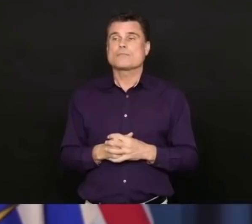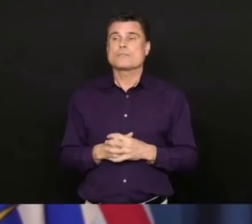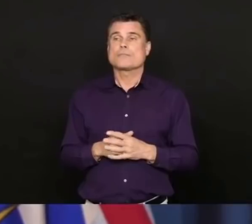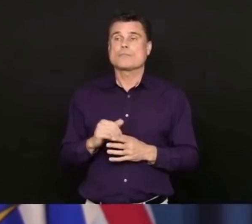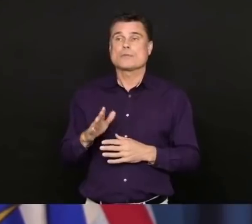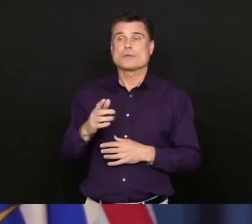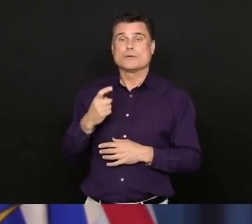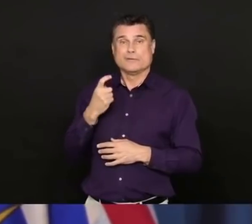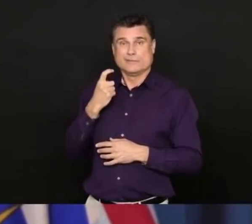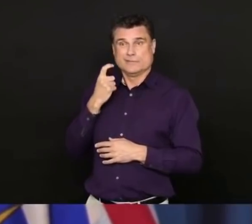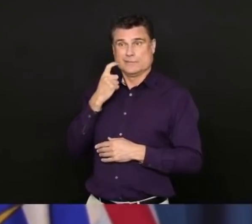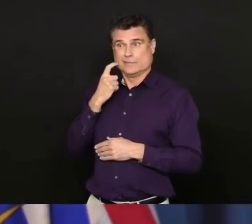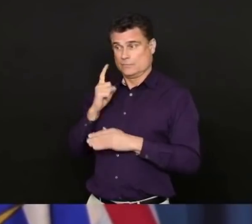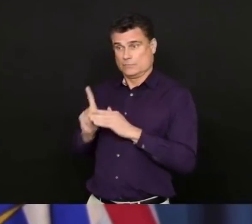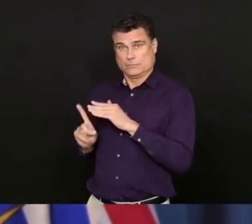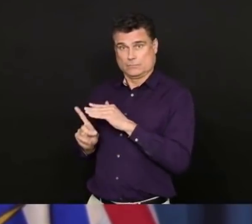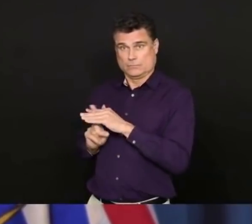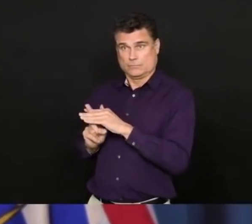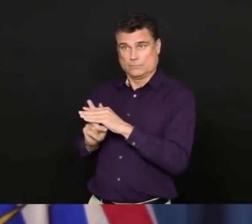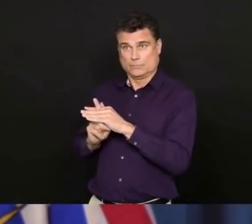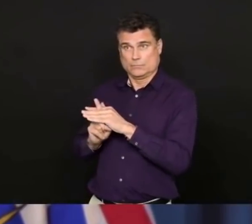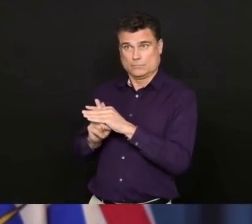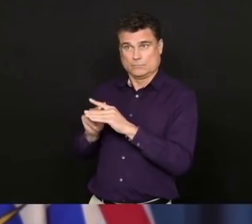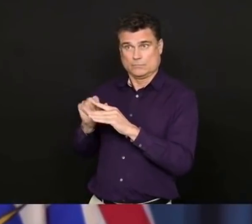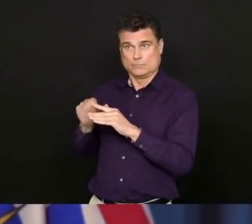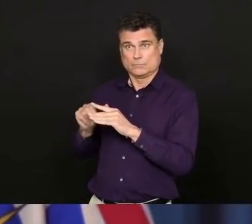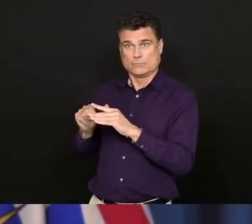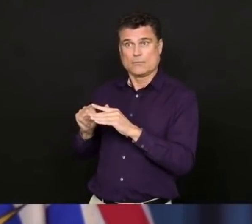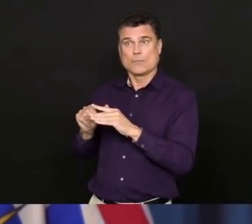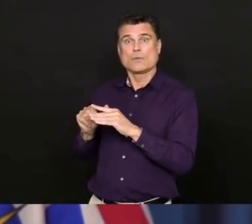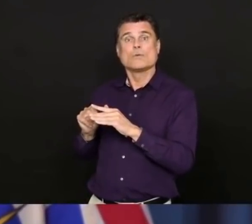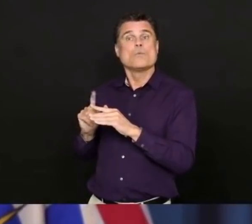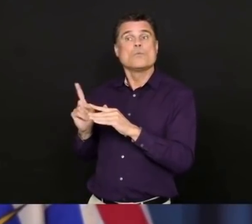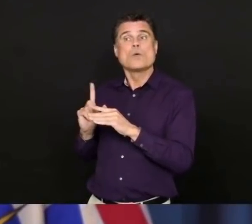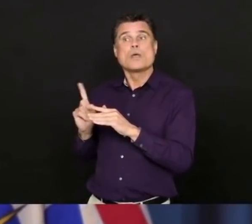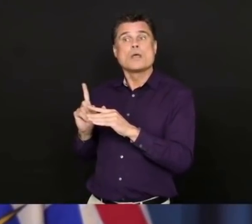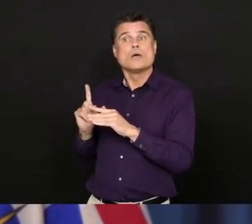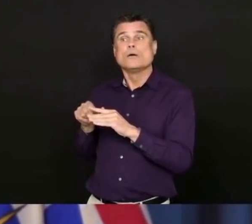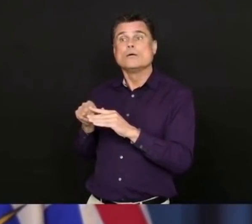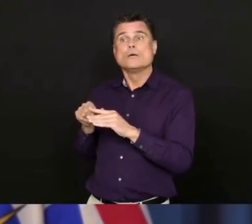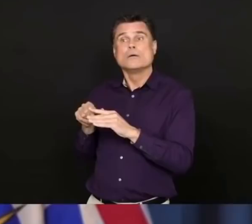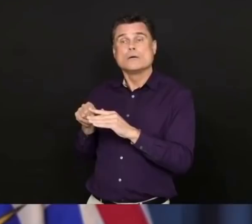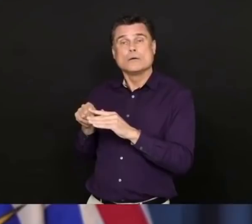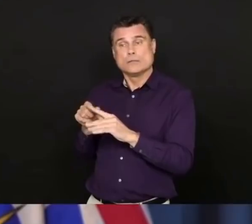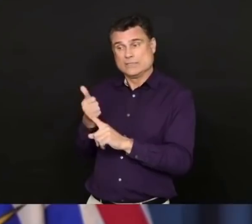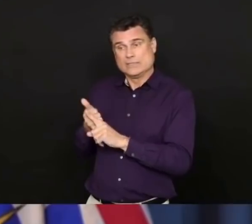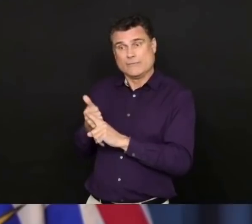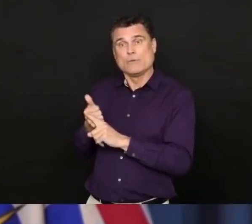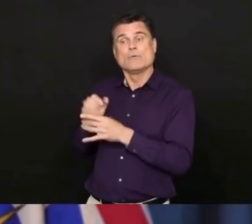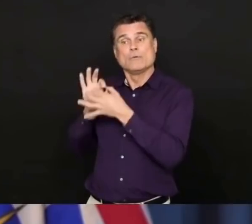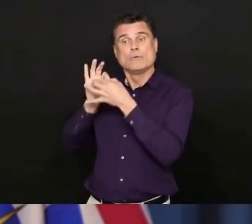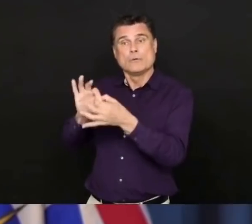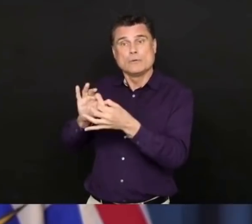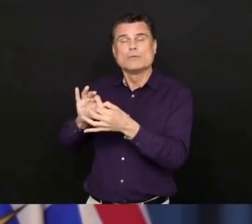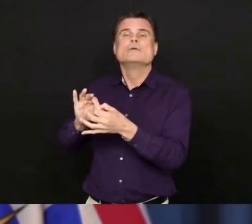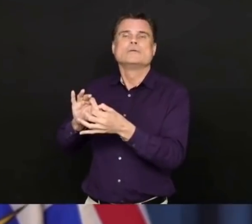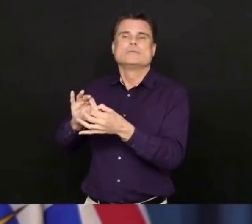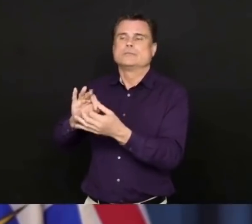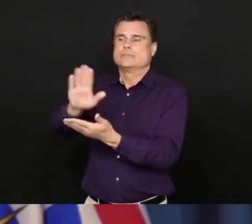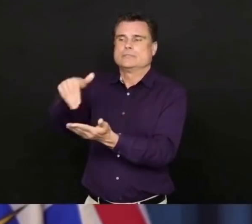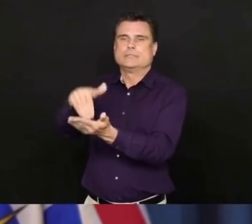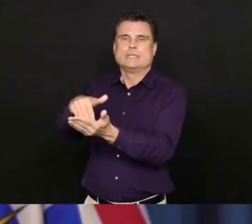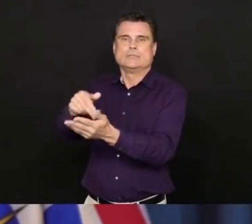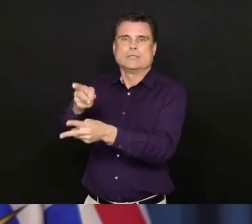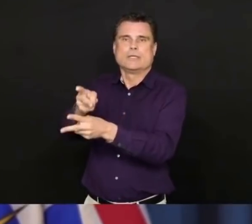though, we are heartened by the fact that the recent ones have been identified with a single staff person or a single resident